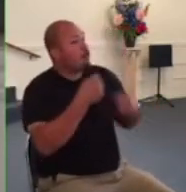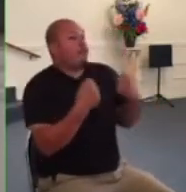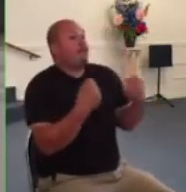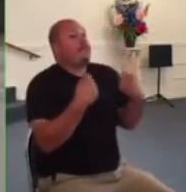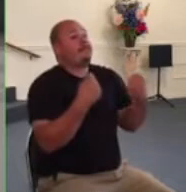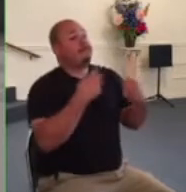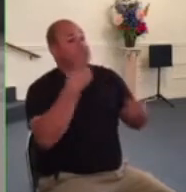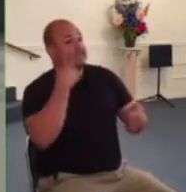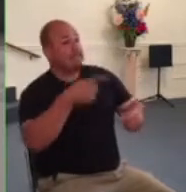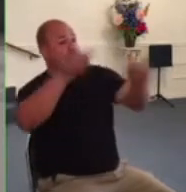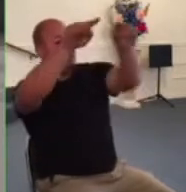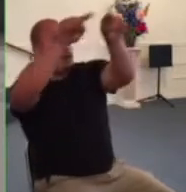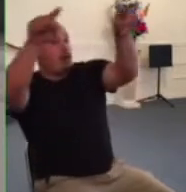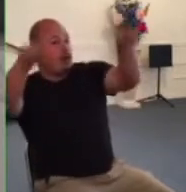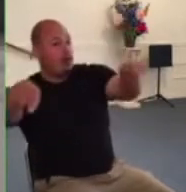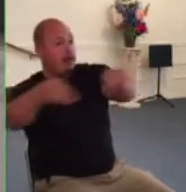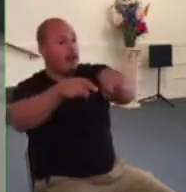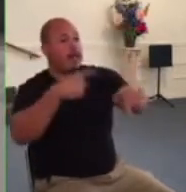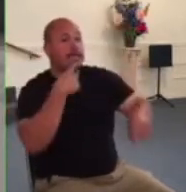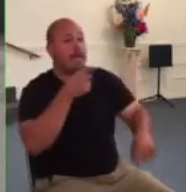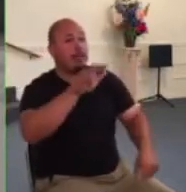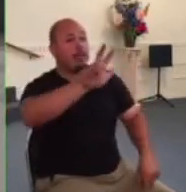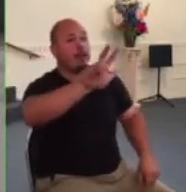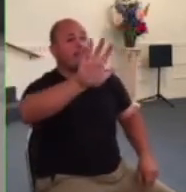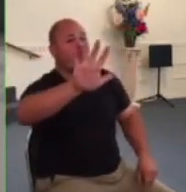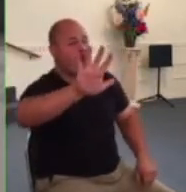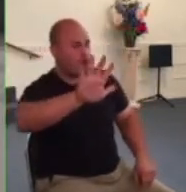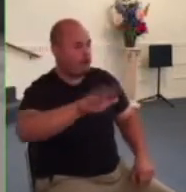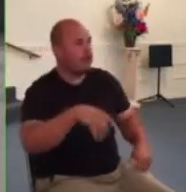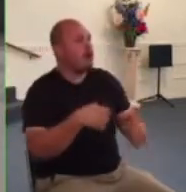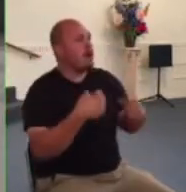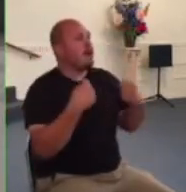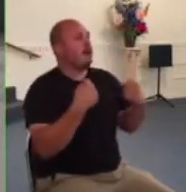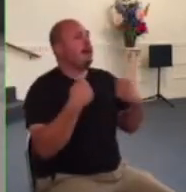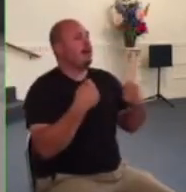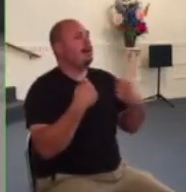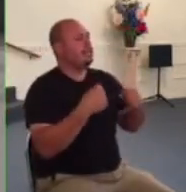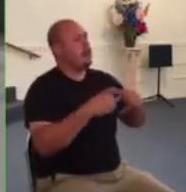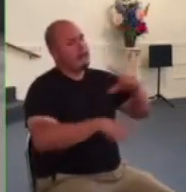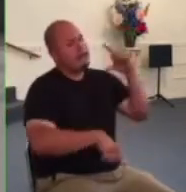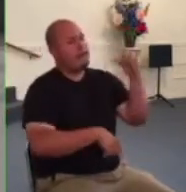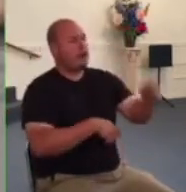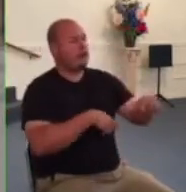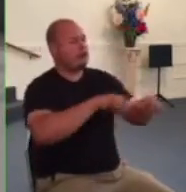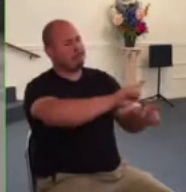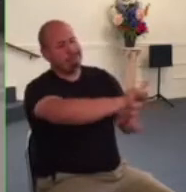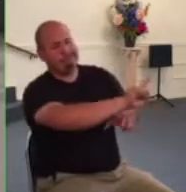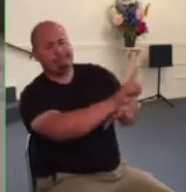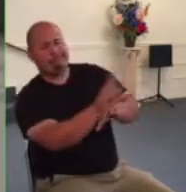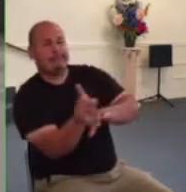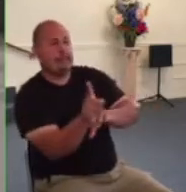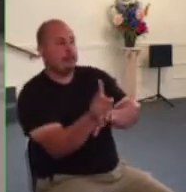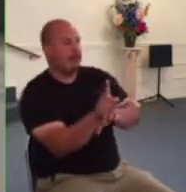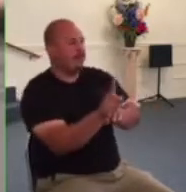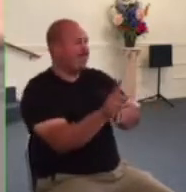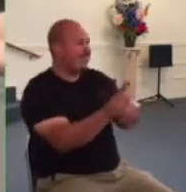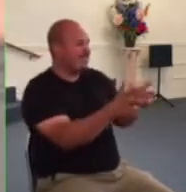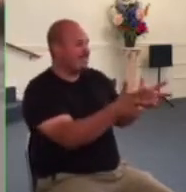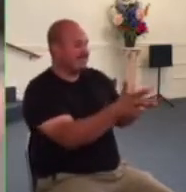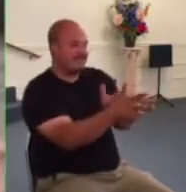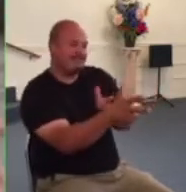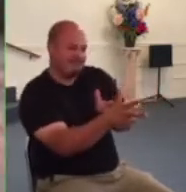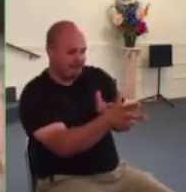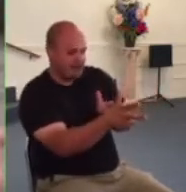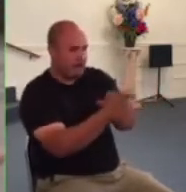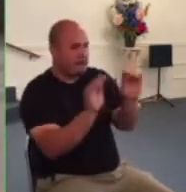and the lights come on behind me and the officer pulls me over and he writes me a ticket and i protest the ticket on the grounds that god wants me to be